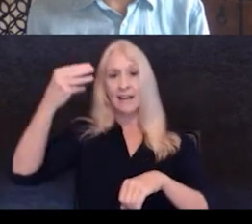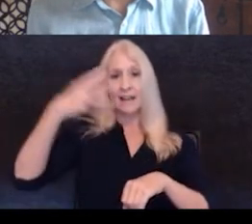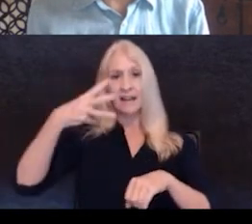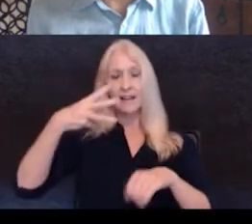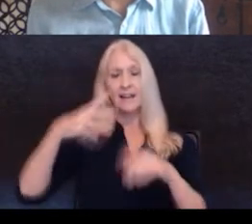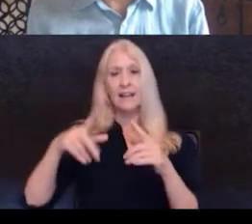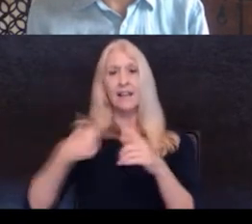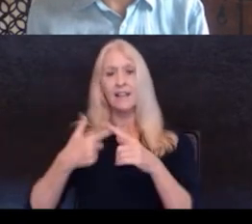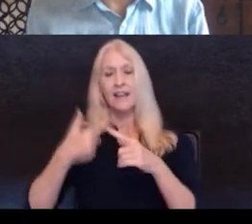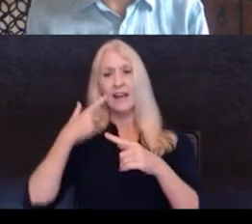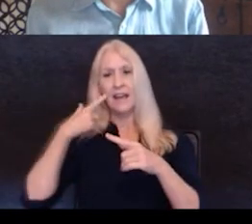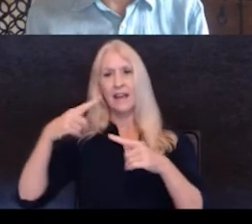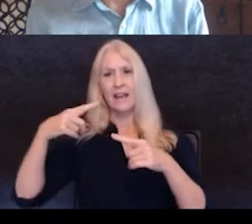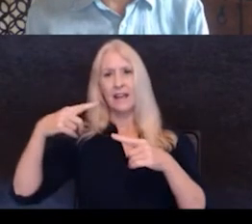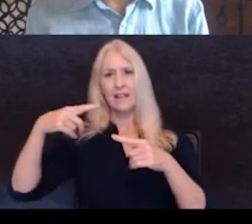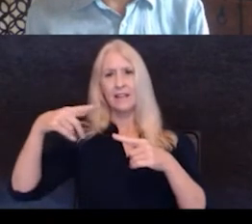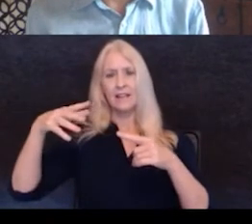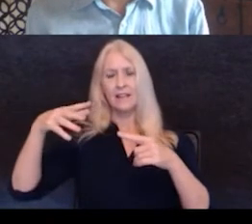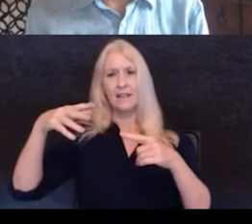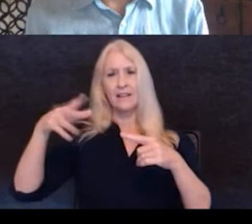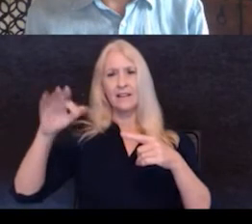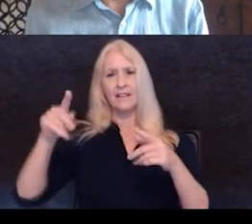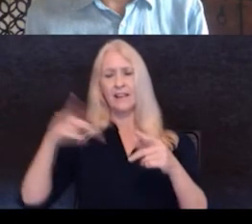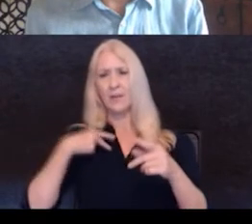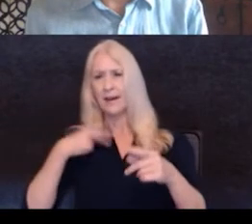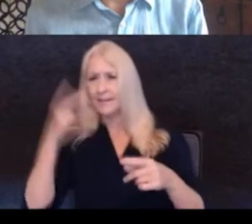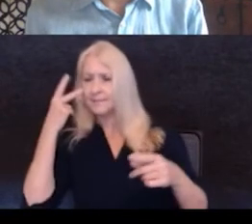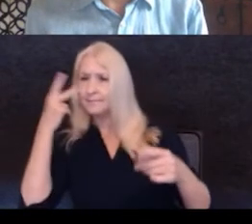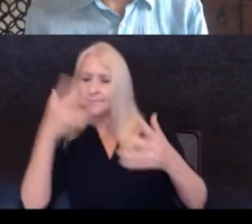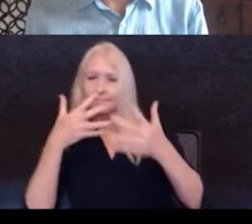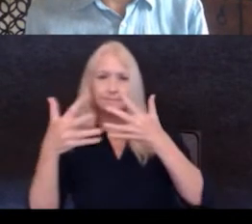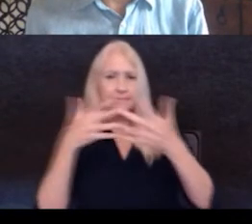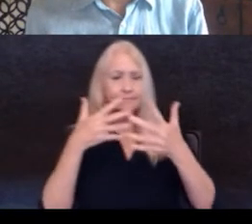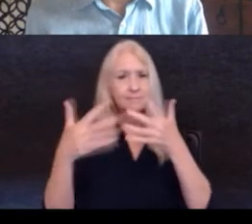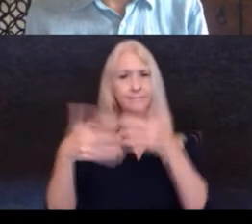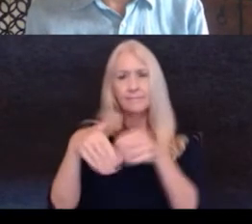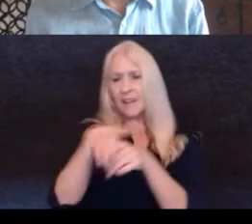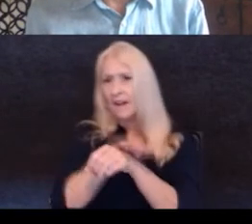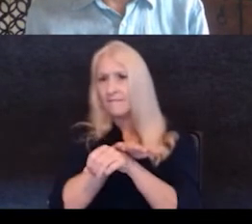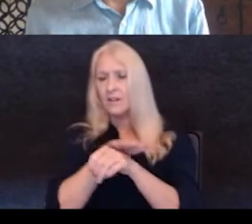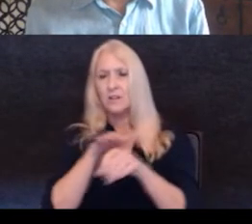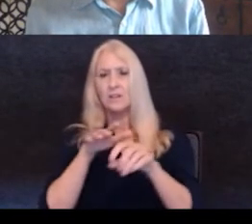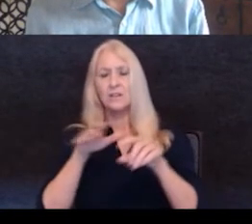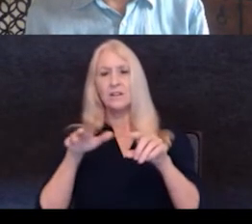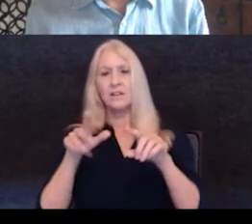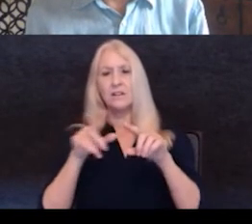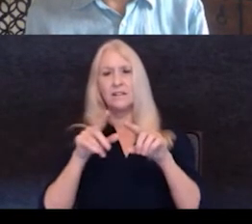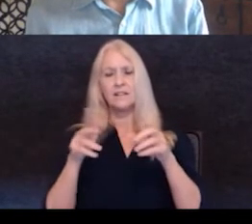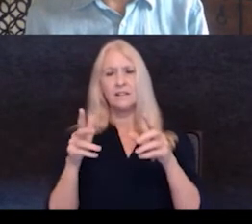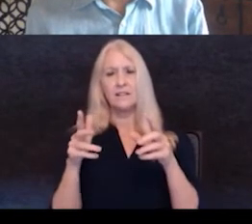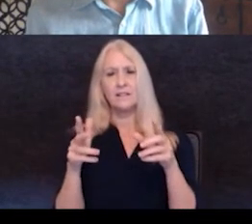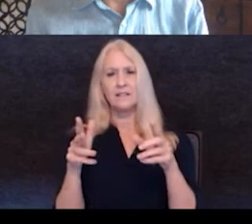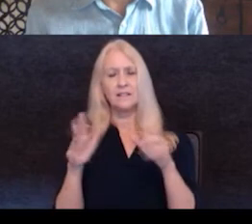needs like, okay, you have a translucent plastic roof and you need to cover it from shade and the noise. And how do we make